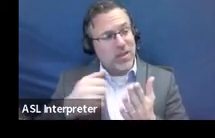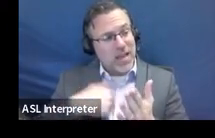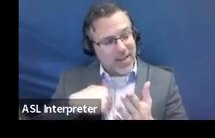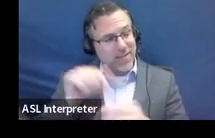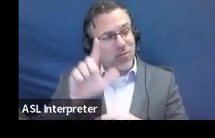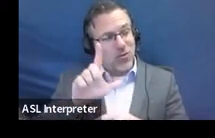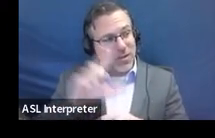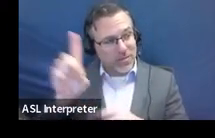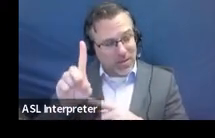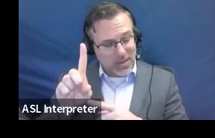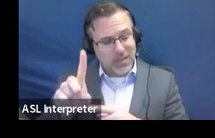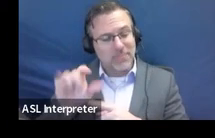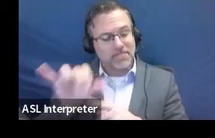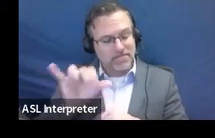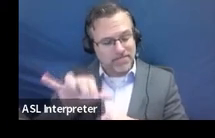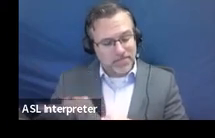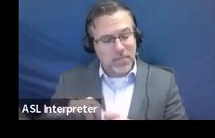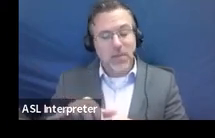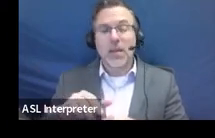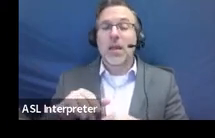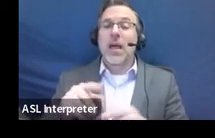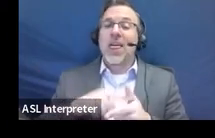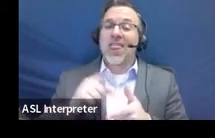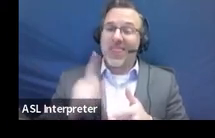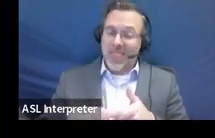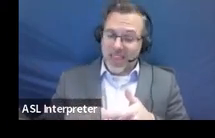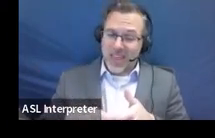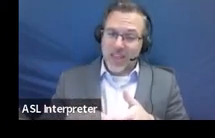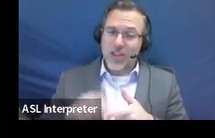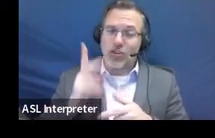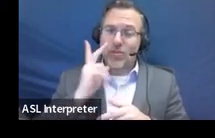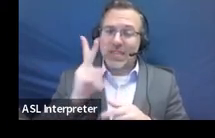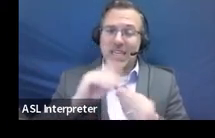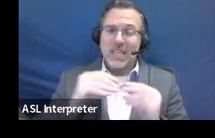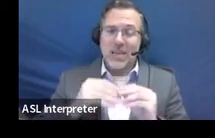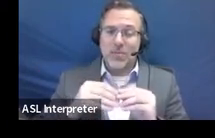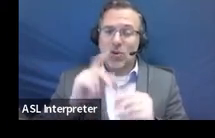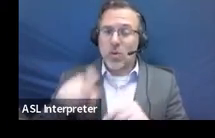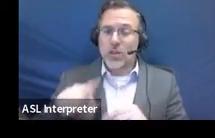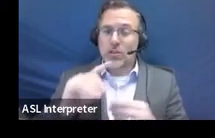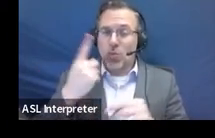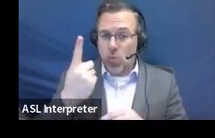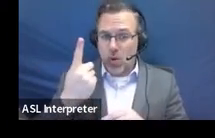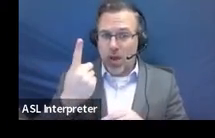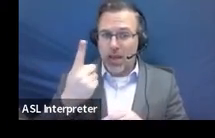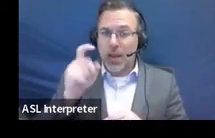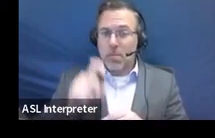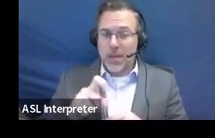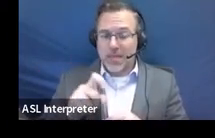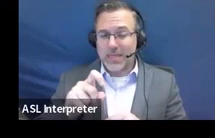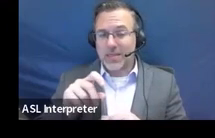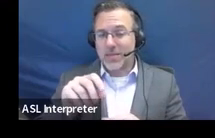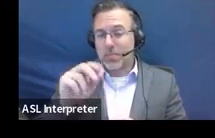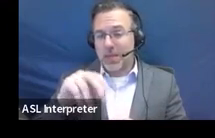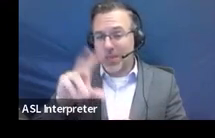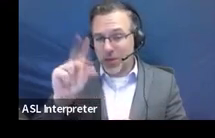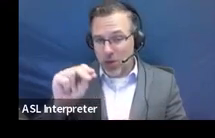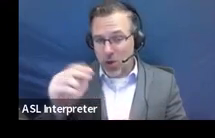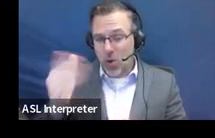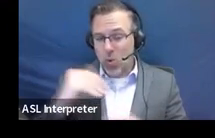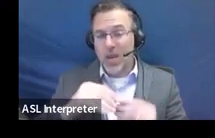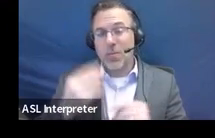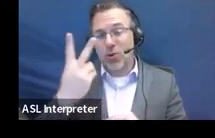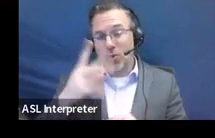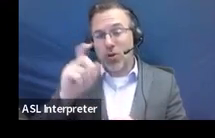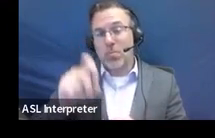disability that it exists, then you can see question one has to be no. Question two has to be no. All parts of